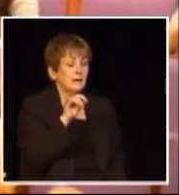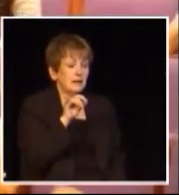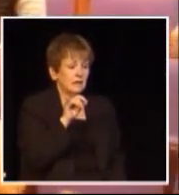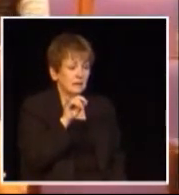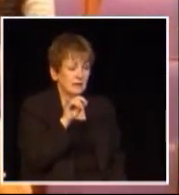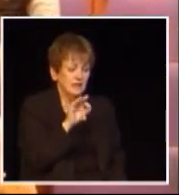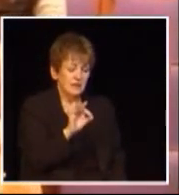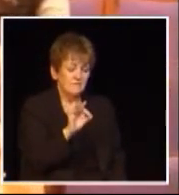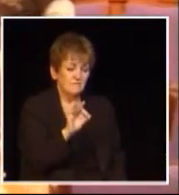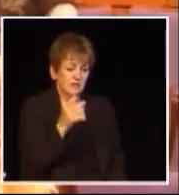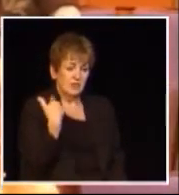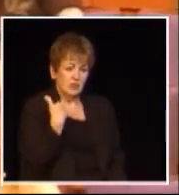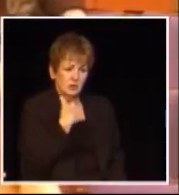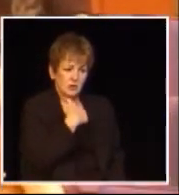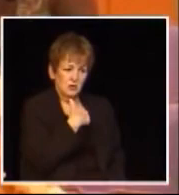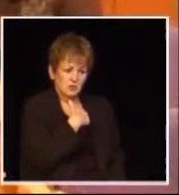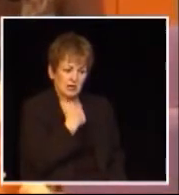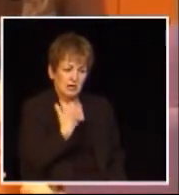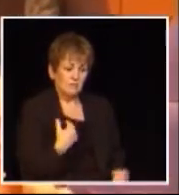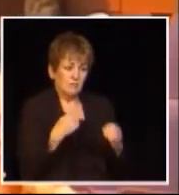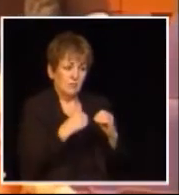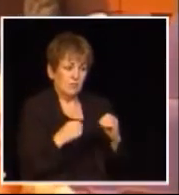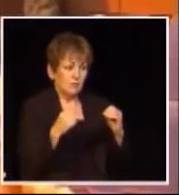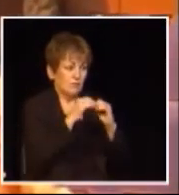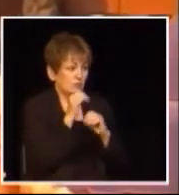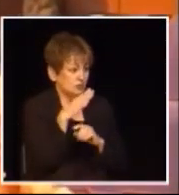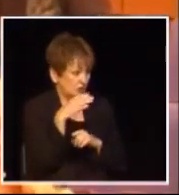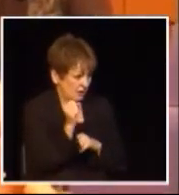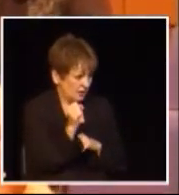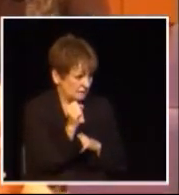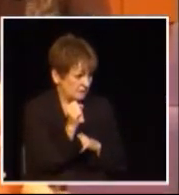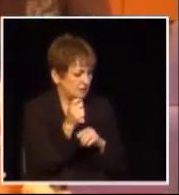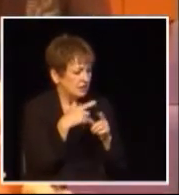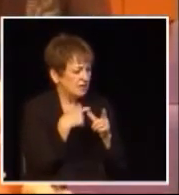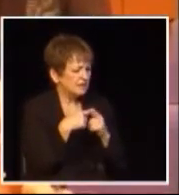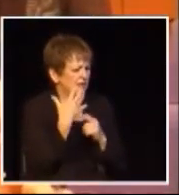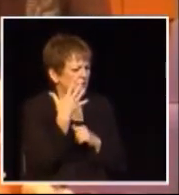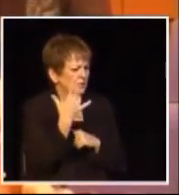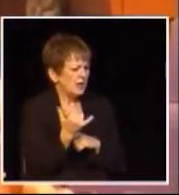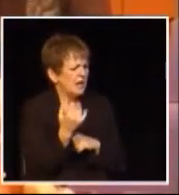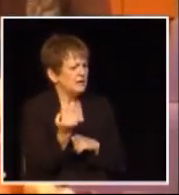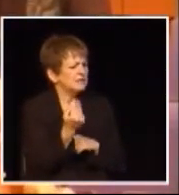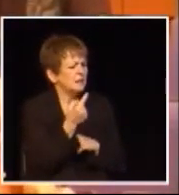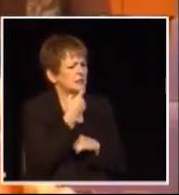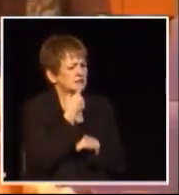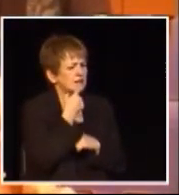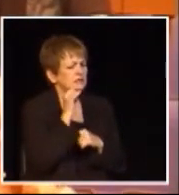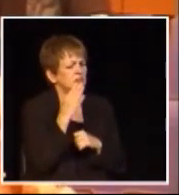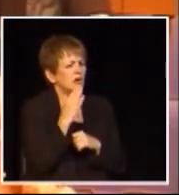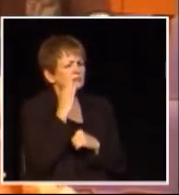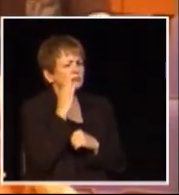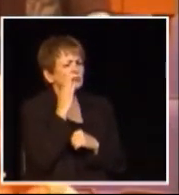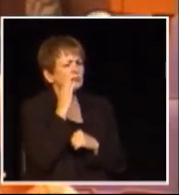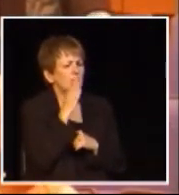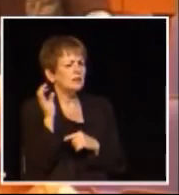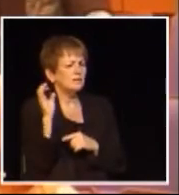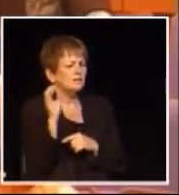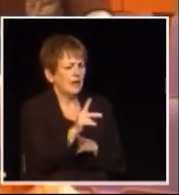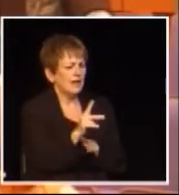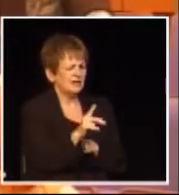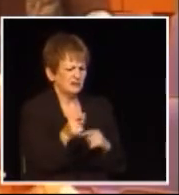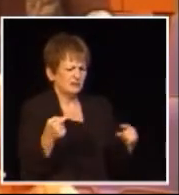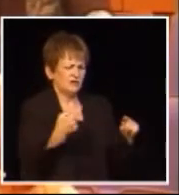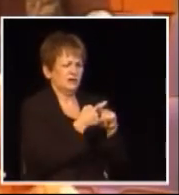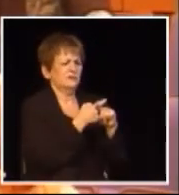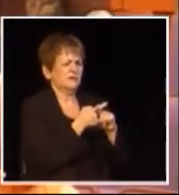if we are creating jobs how come what have you said jobs